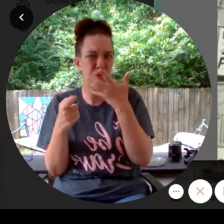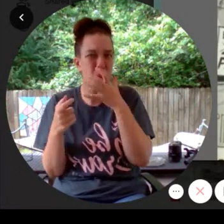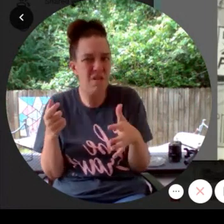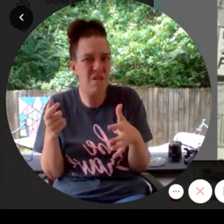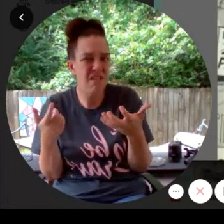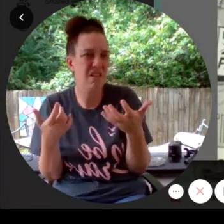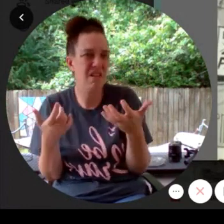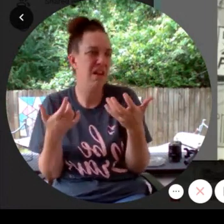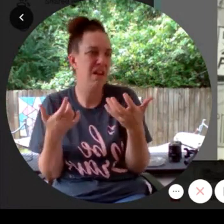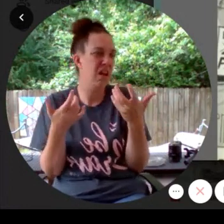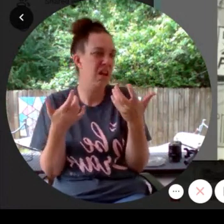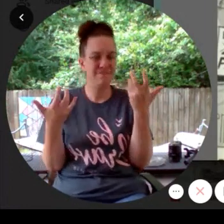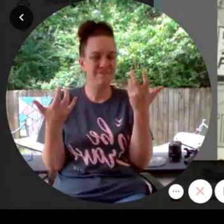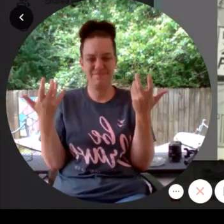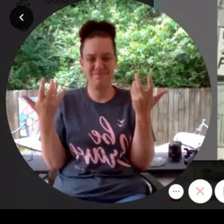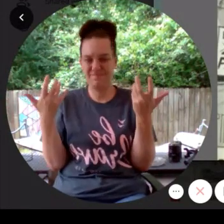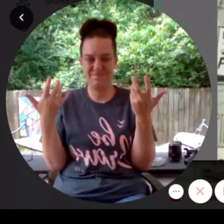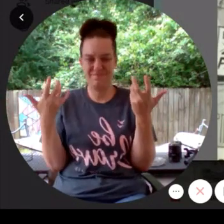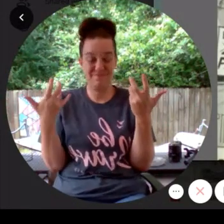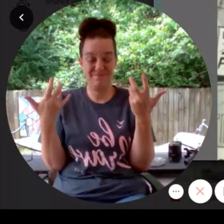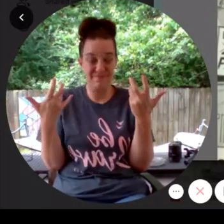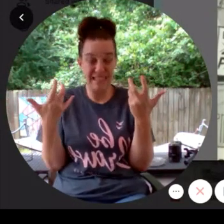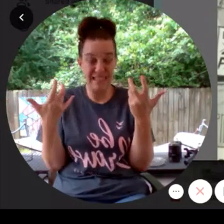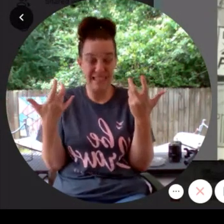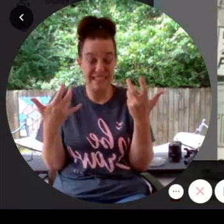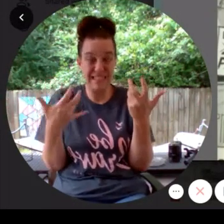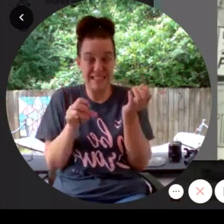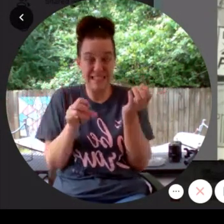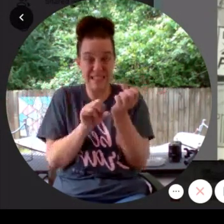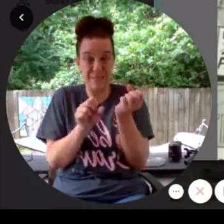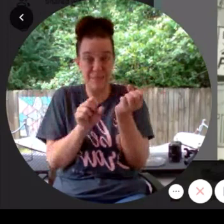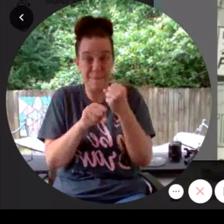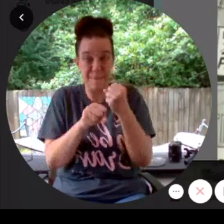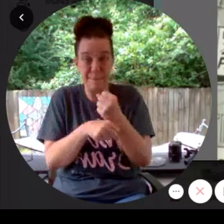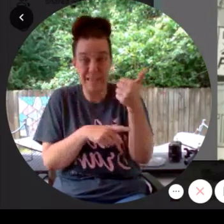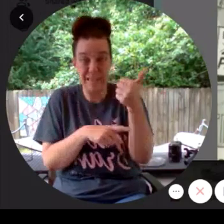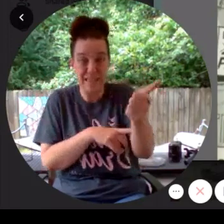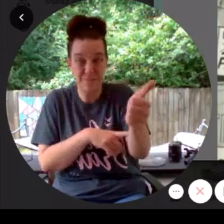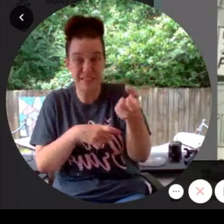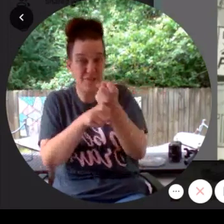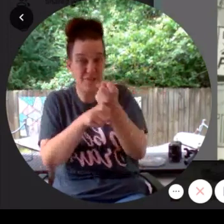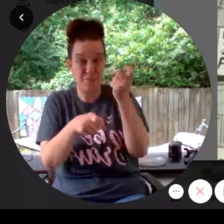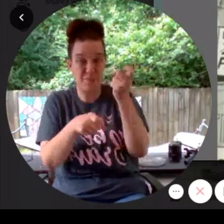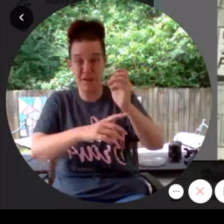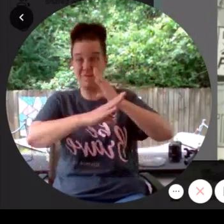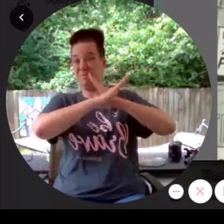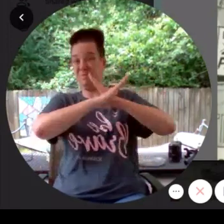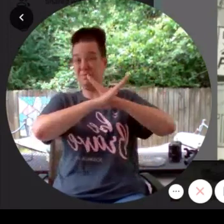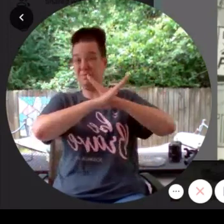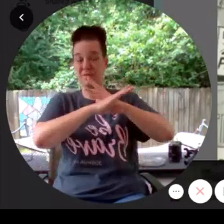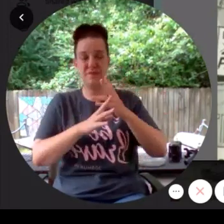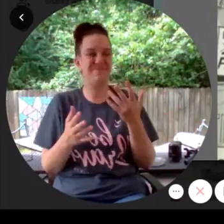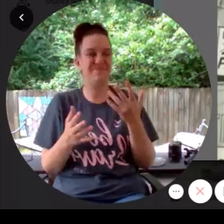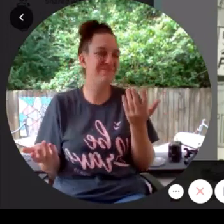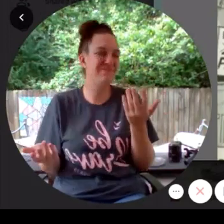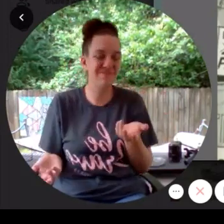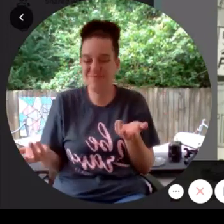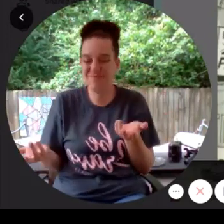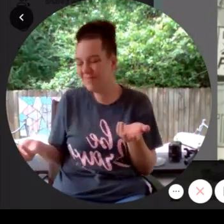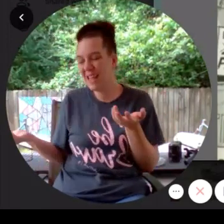he having, making himself prank-proof? Maybe it's just mind over body,